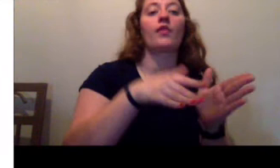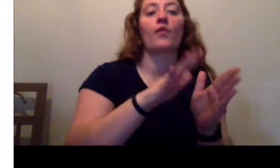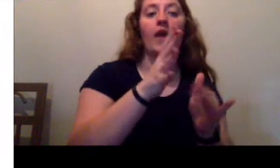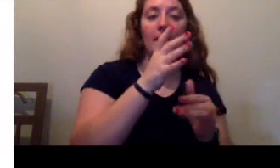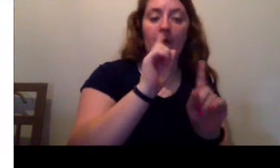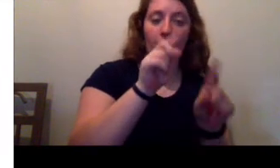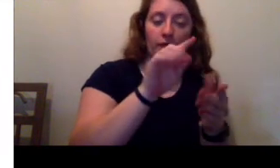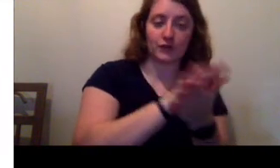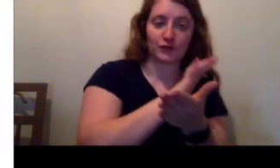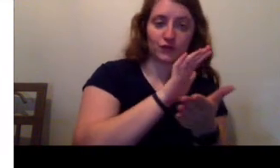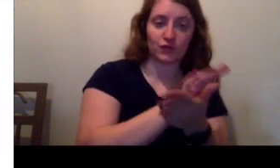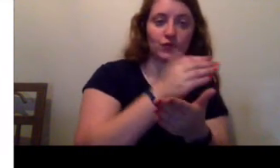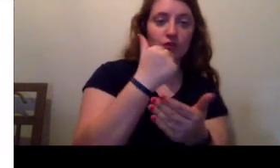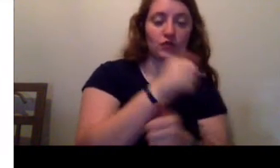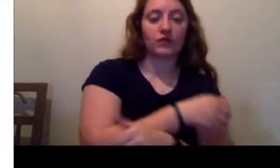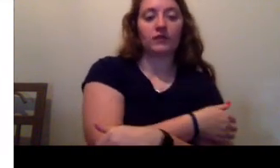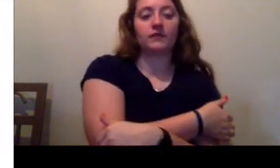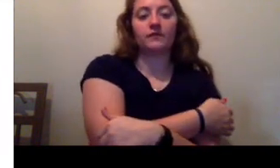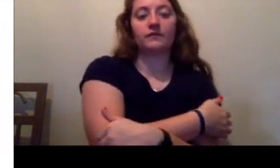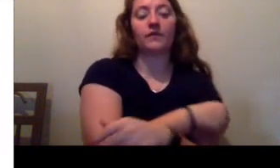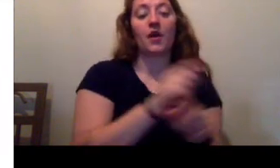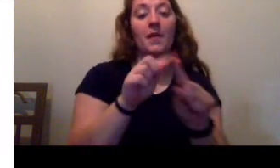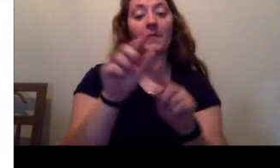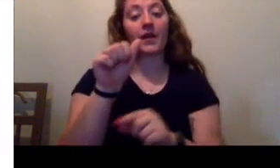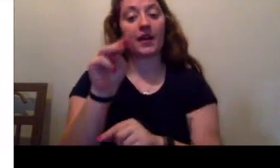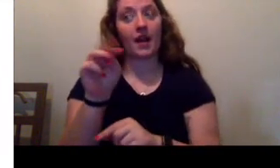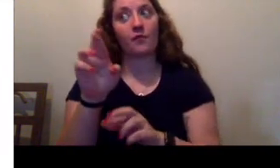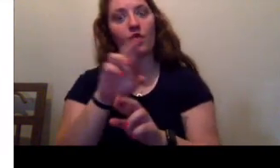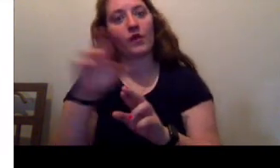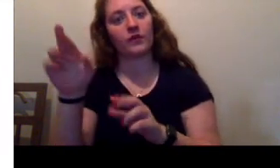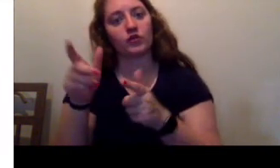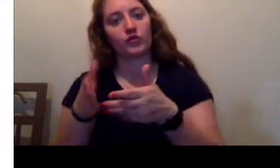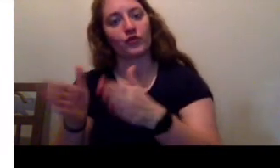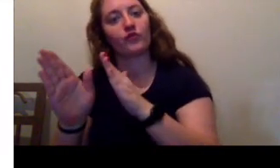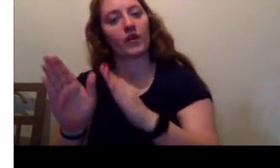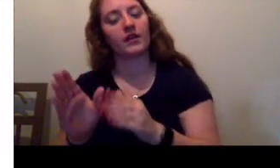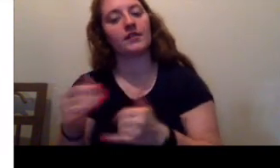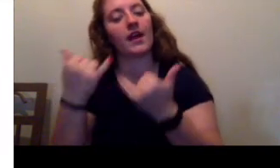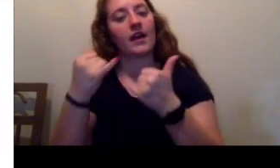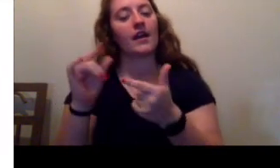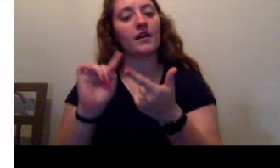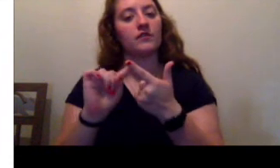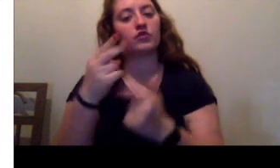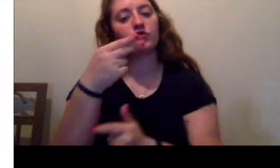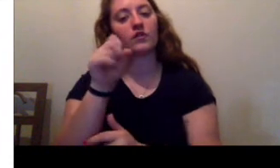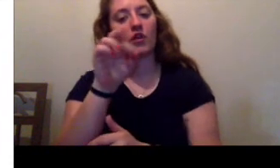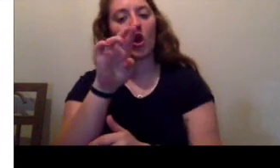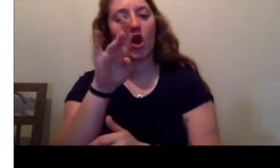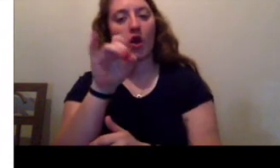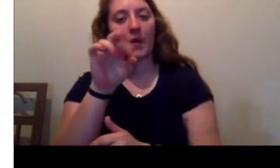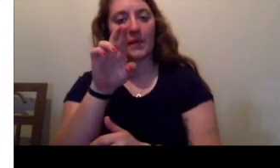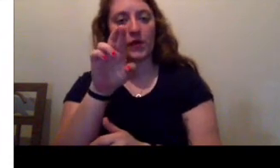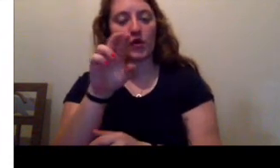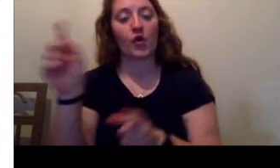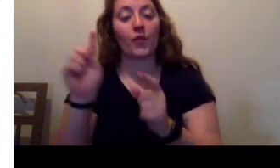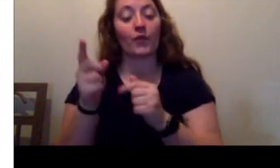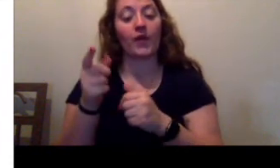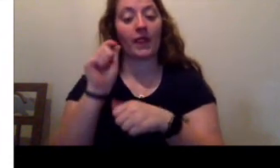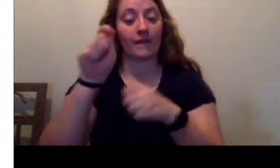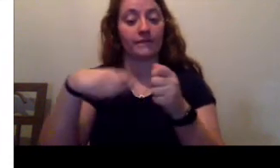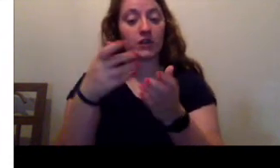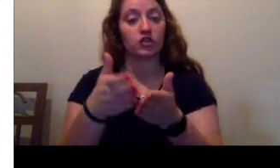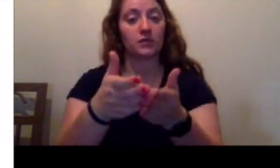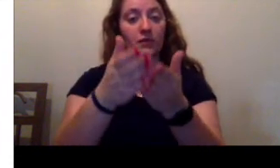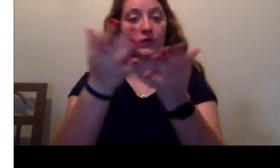to school as a girl. But Anne-Marie turned to the right, headed now towards the harborside, where the fishing boats lay at anchor.